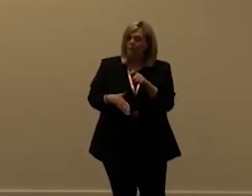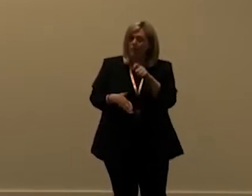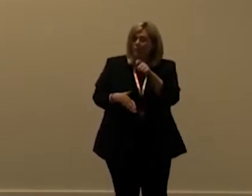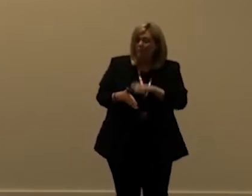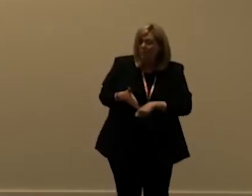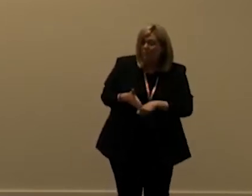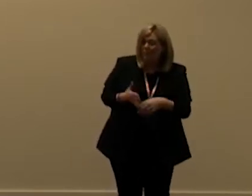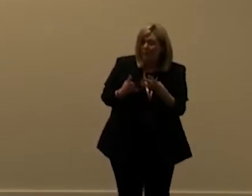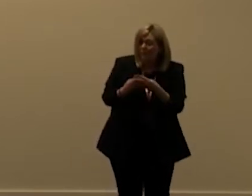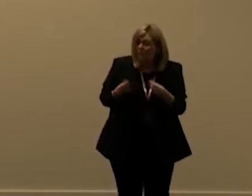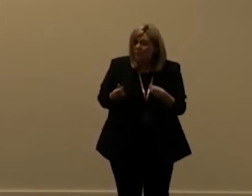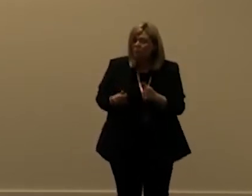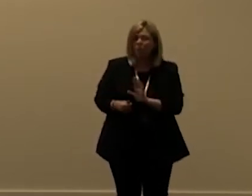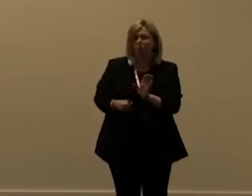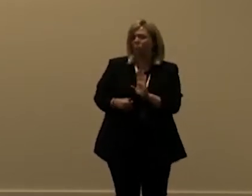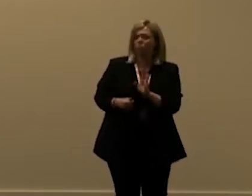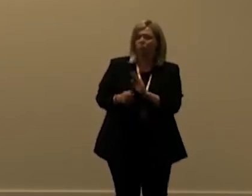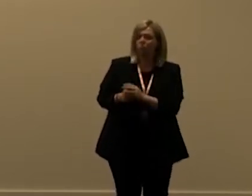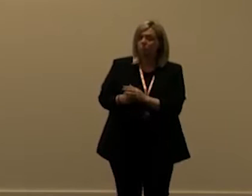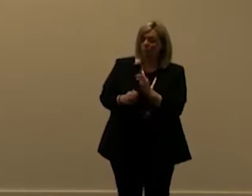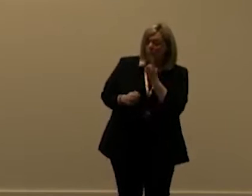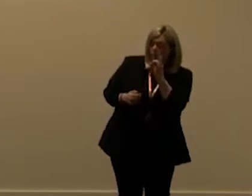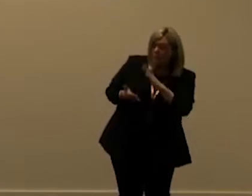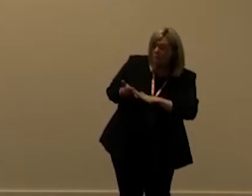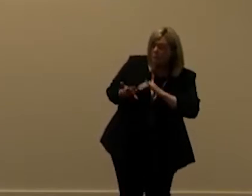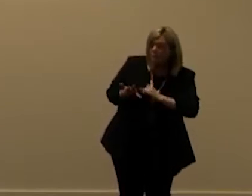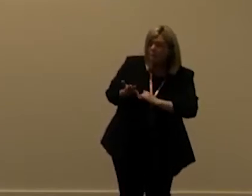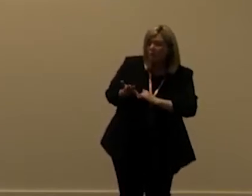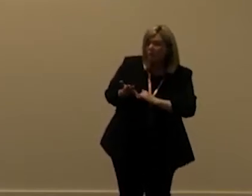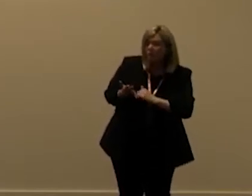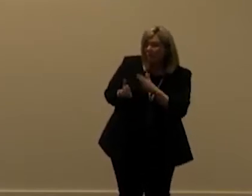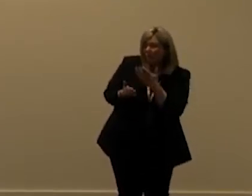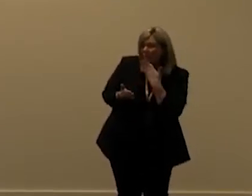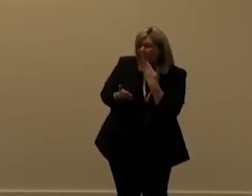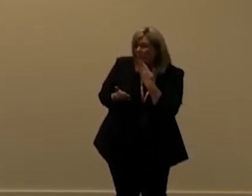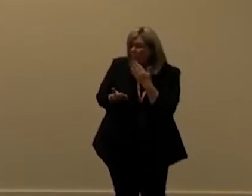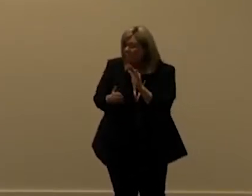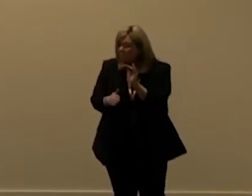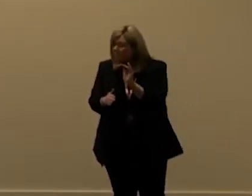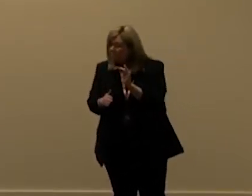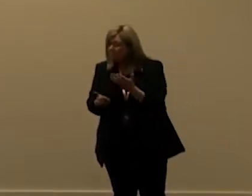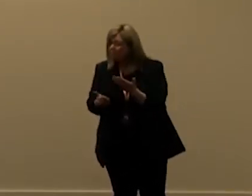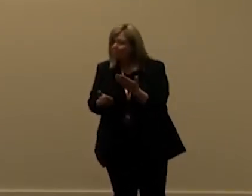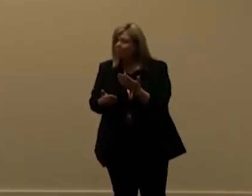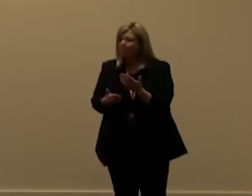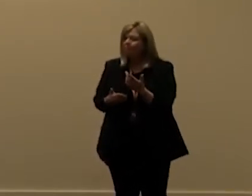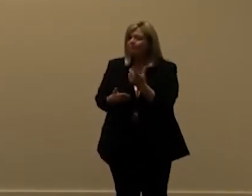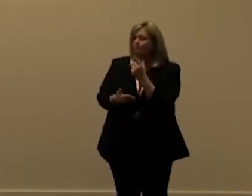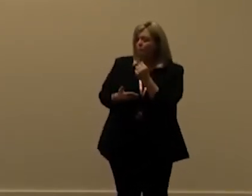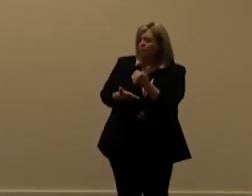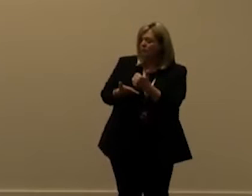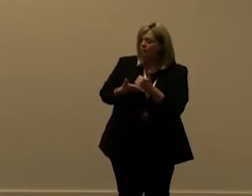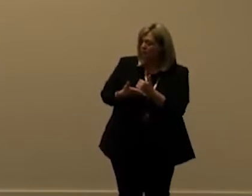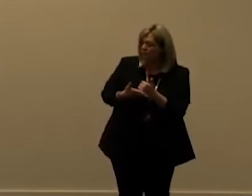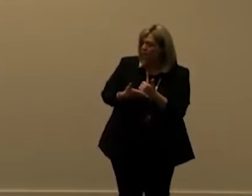of it you can actually ask microsoft for if you're if you ask them nicely and you have a larger installation or you're doing a